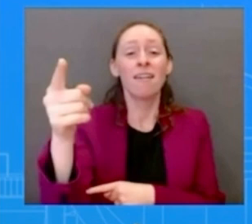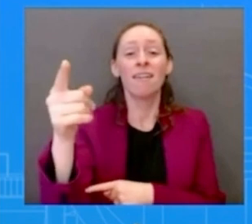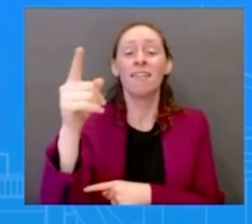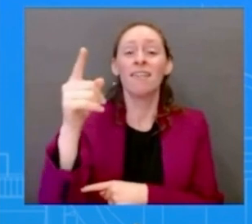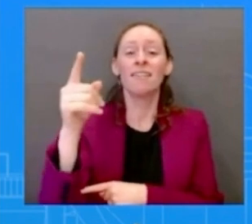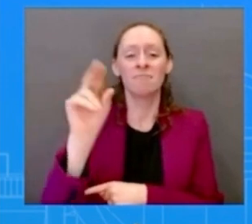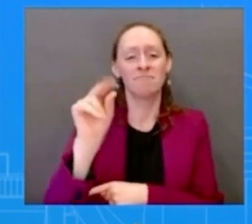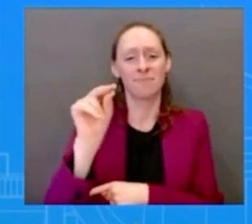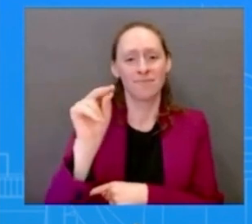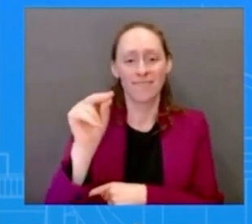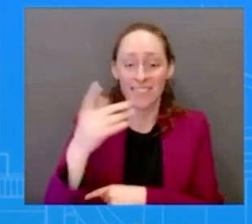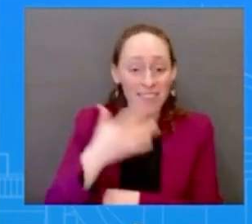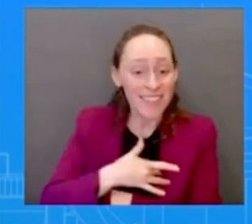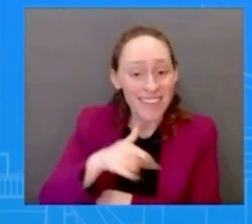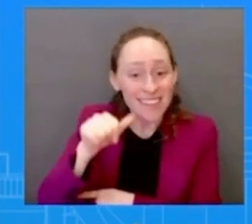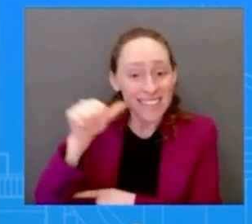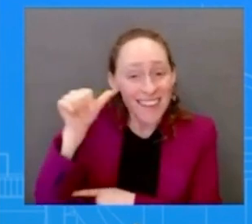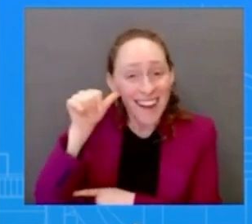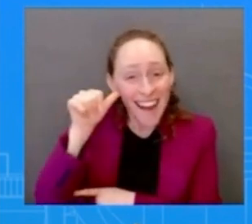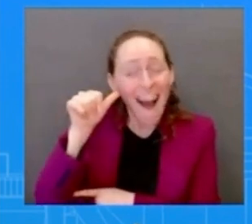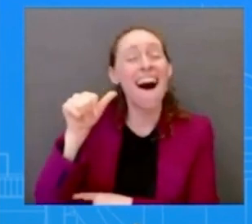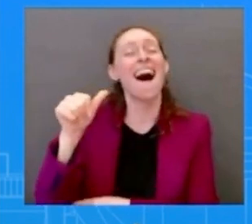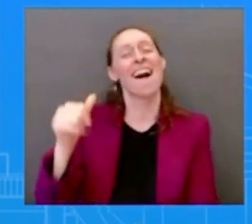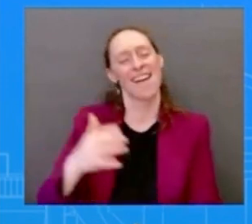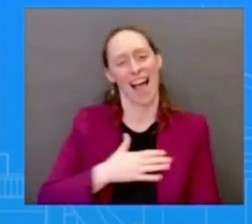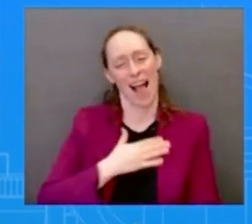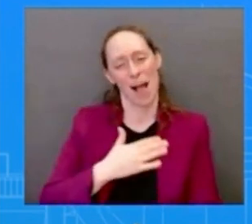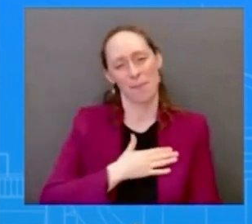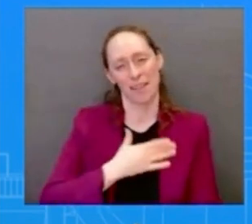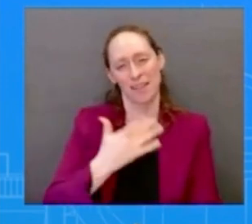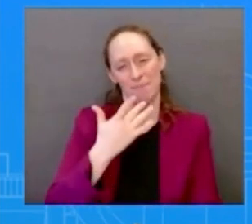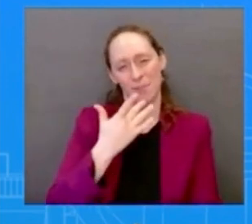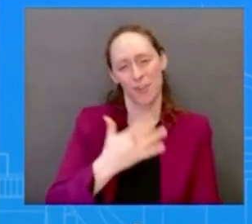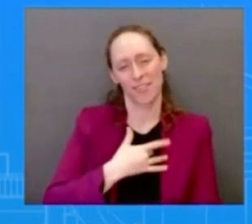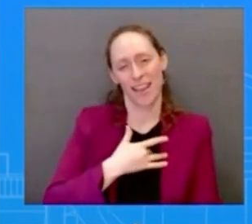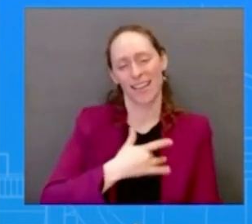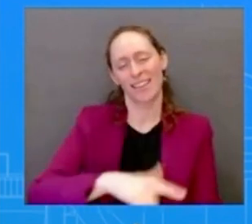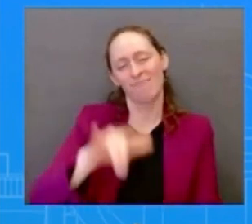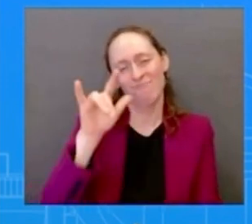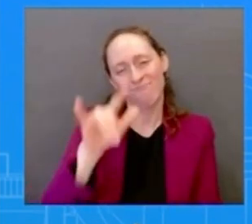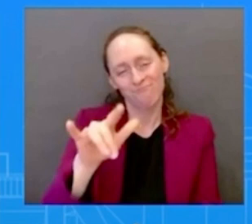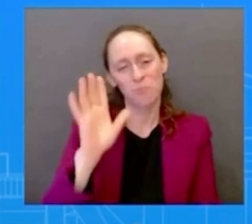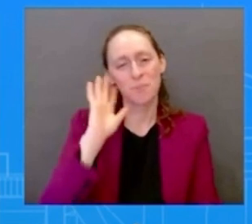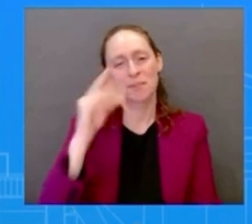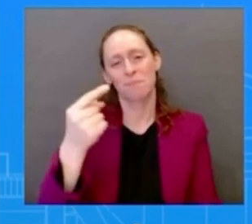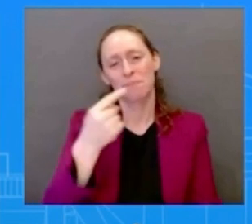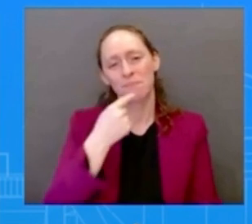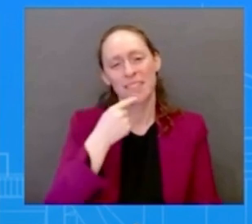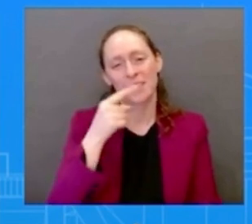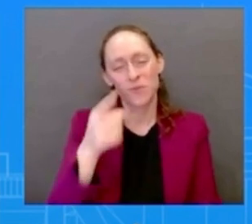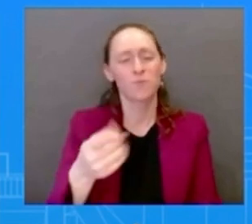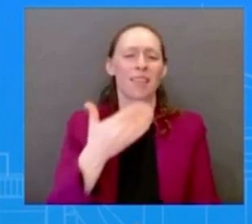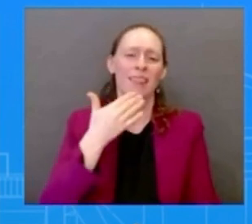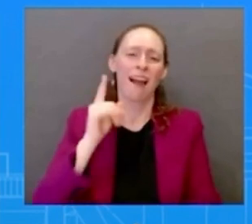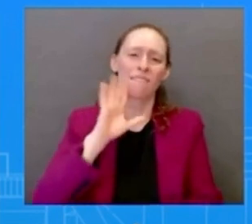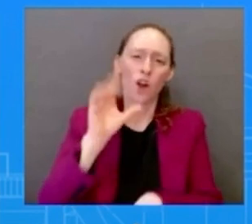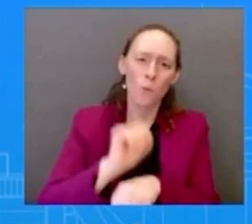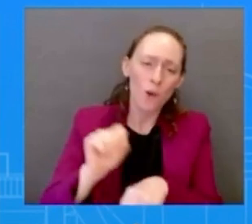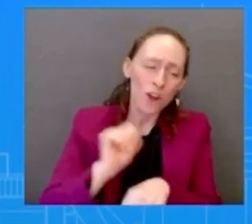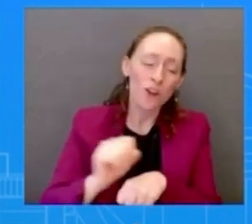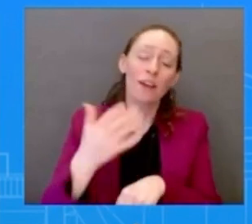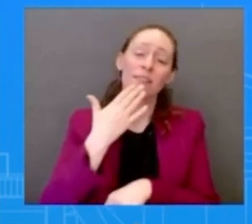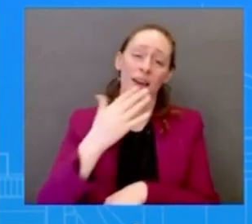but we love you and we will miss you and thank you so much for your dedication and for your service with that Darlene